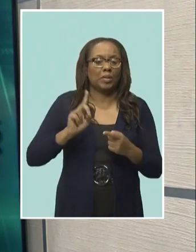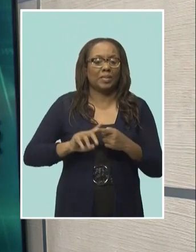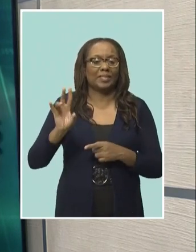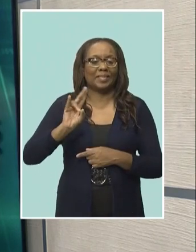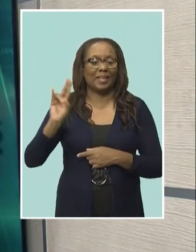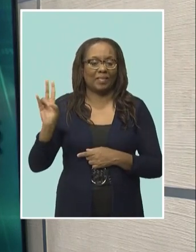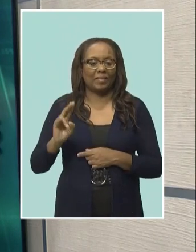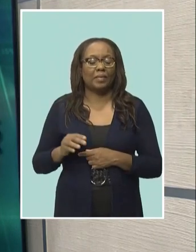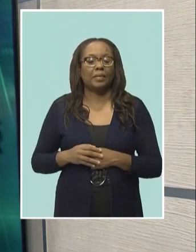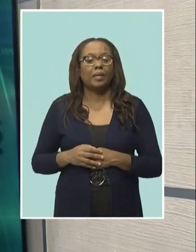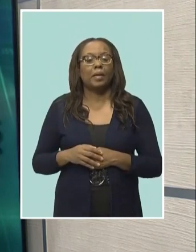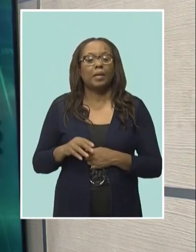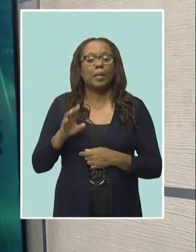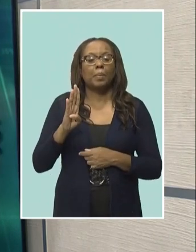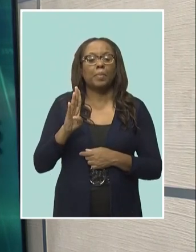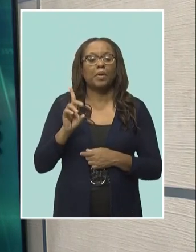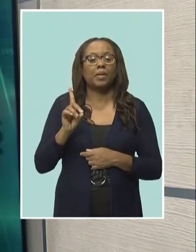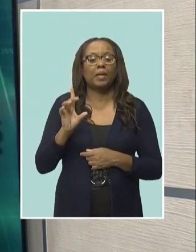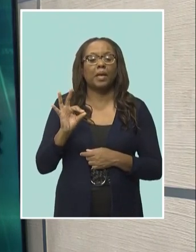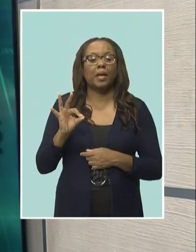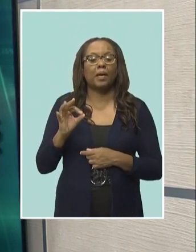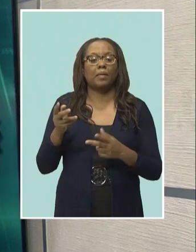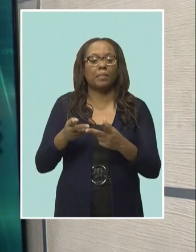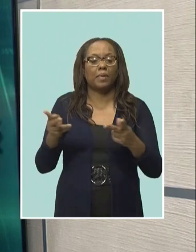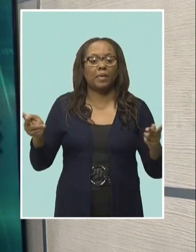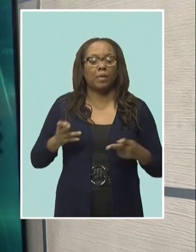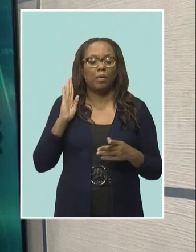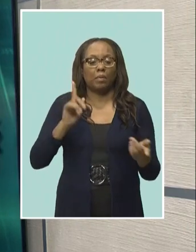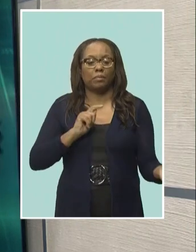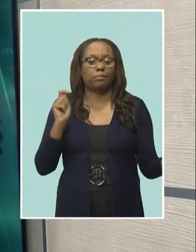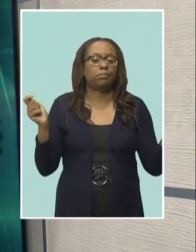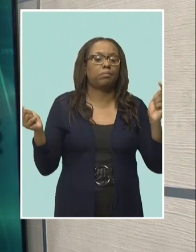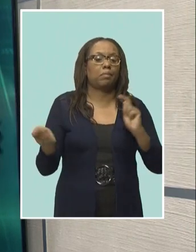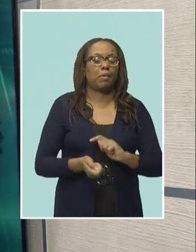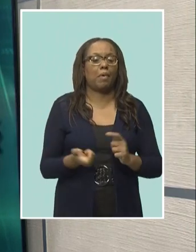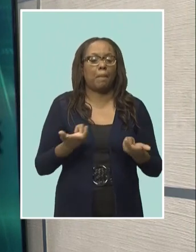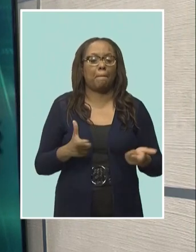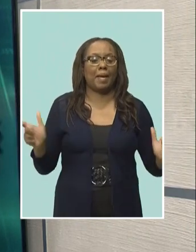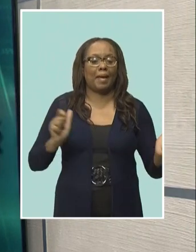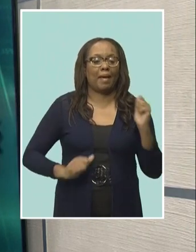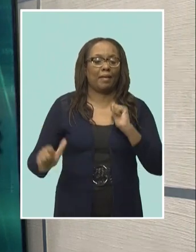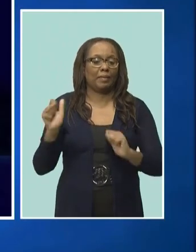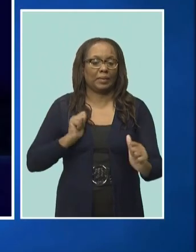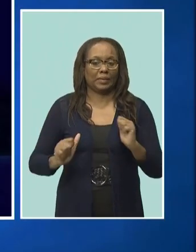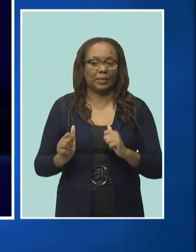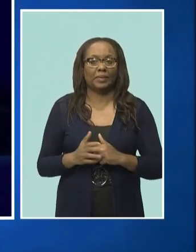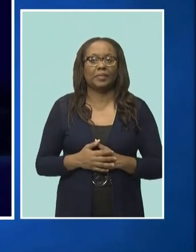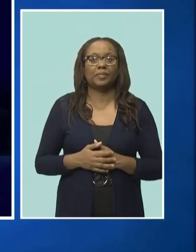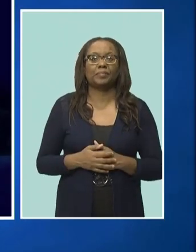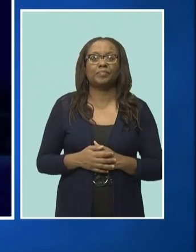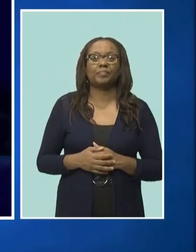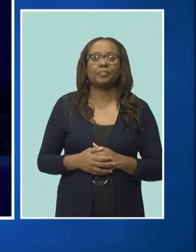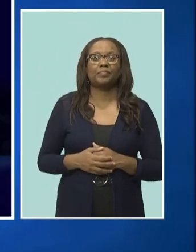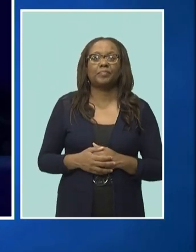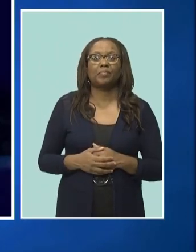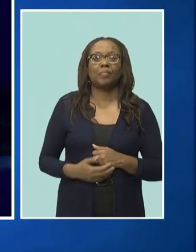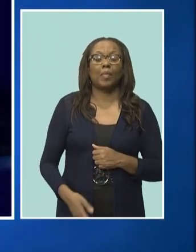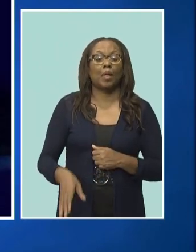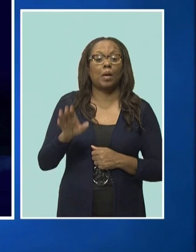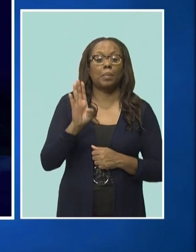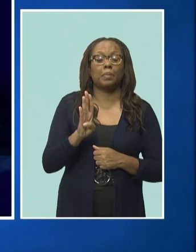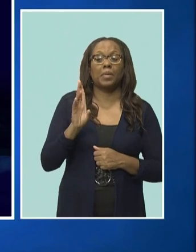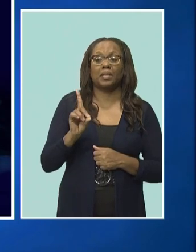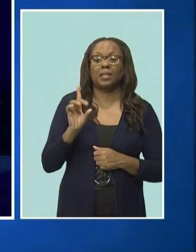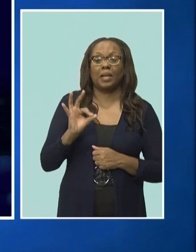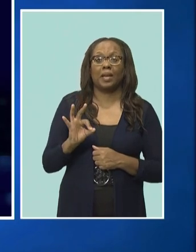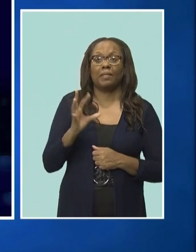the historic Sinan's Fort will be transformed into a hive of activity. The Barbados Defence Force in association with